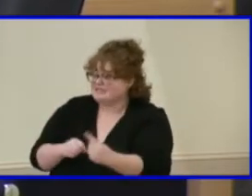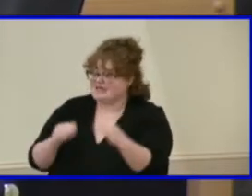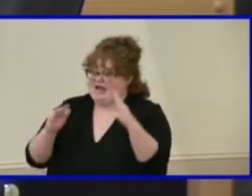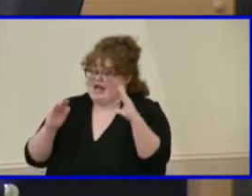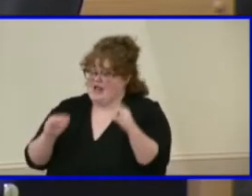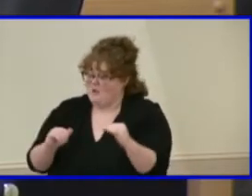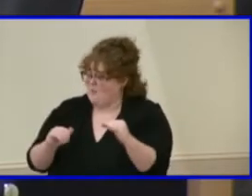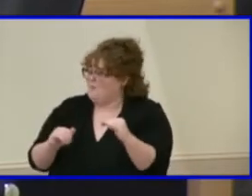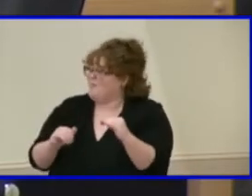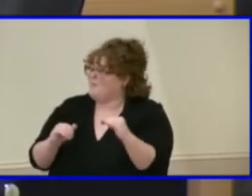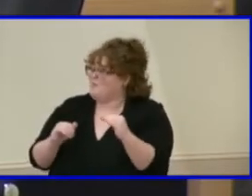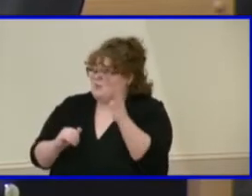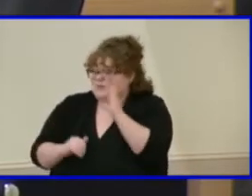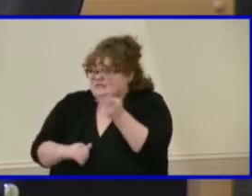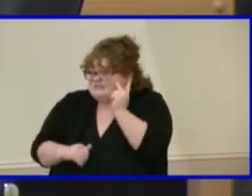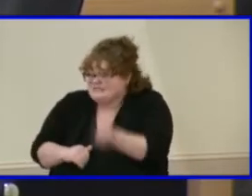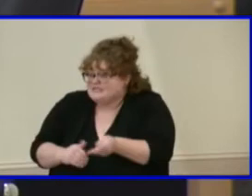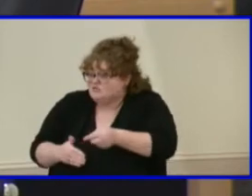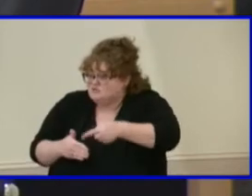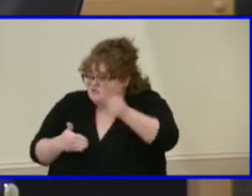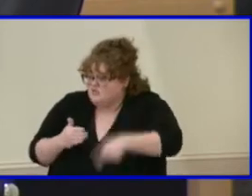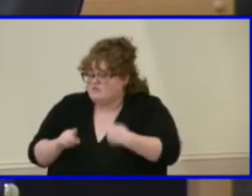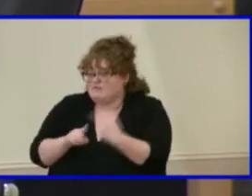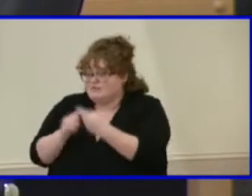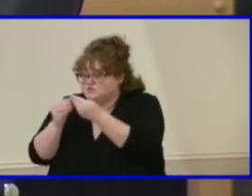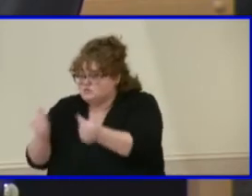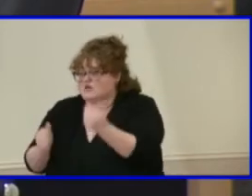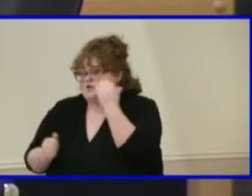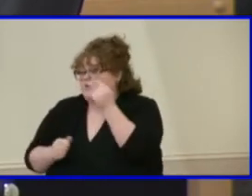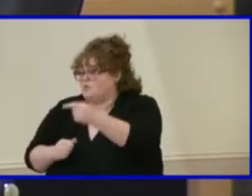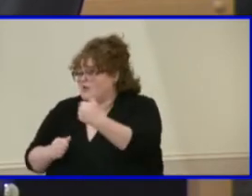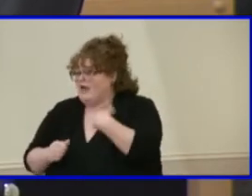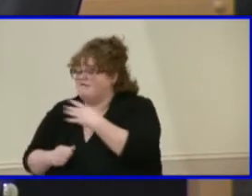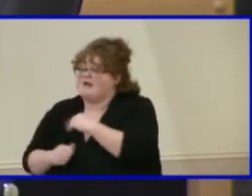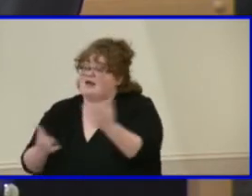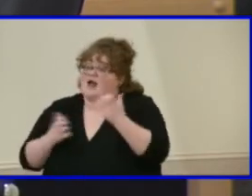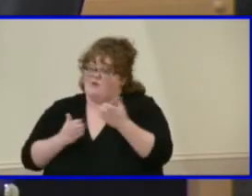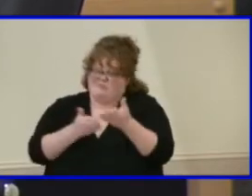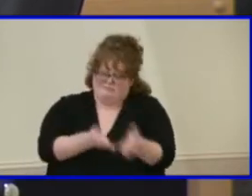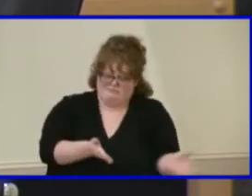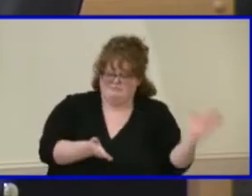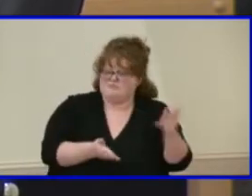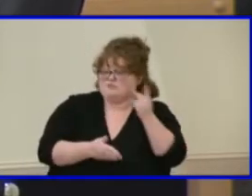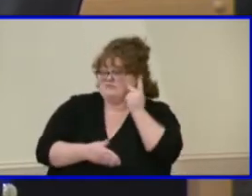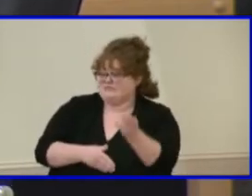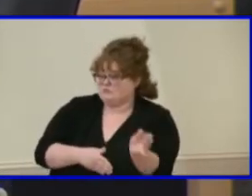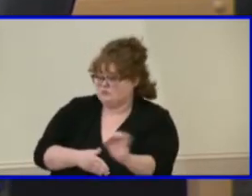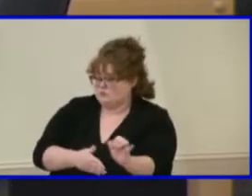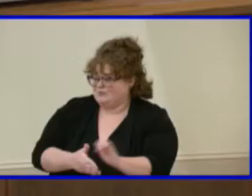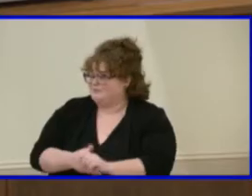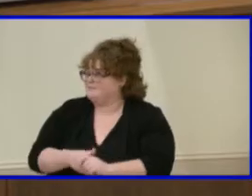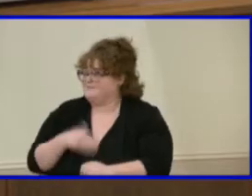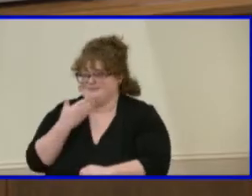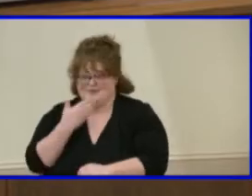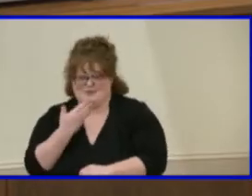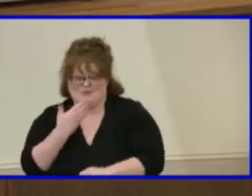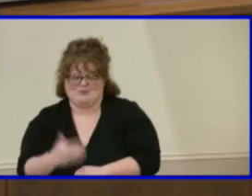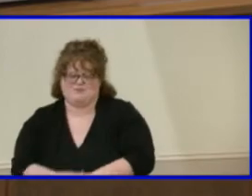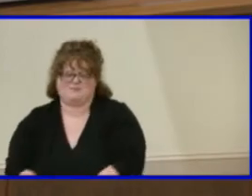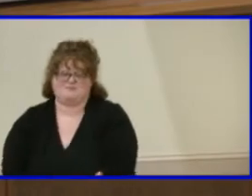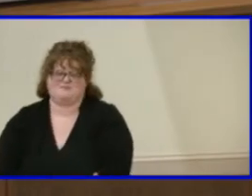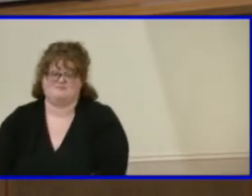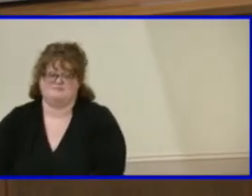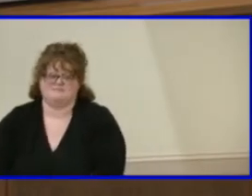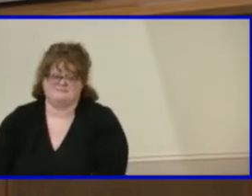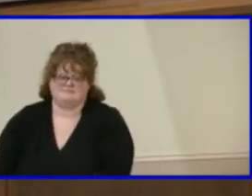have them. I've seen them. And I want everyone to be able to see them too. So thank you. Thank you. Thank you.